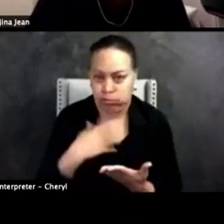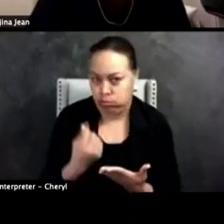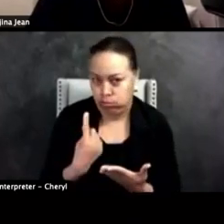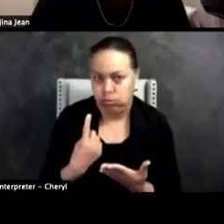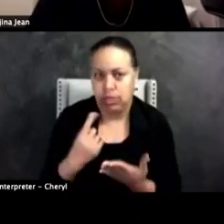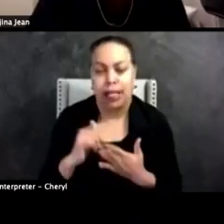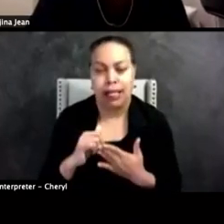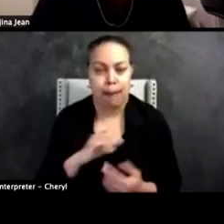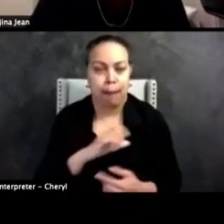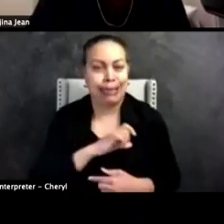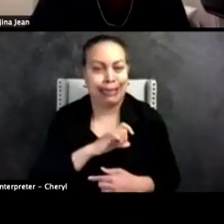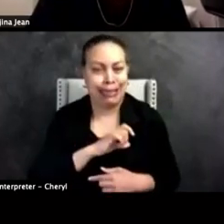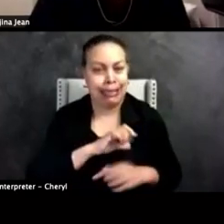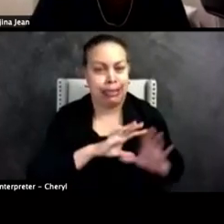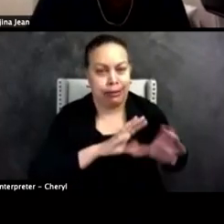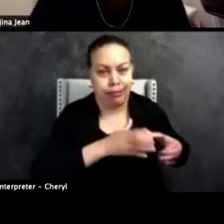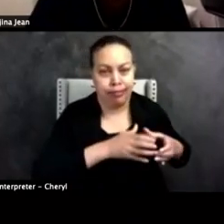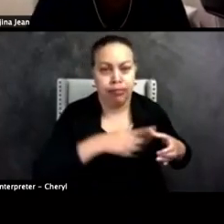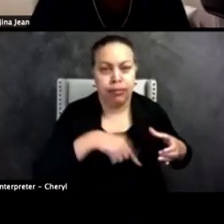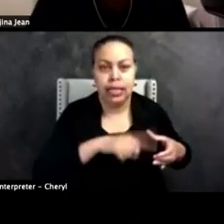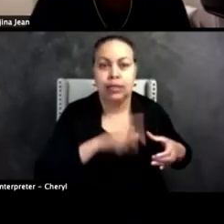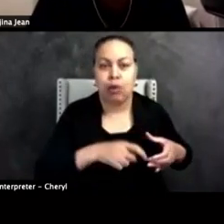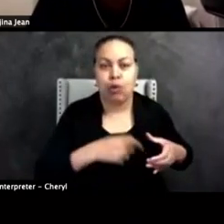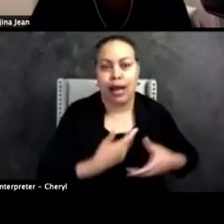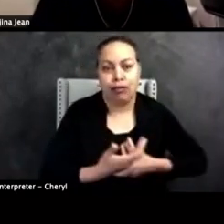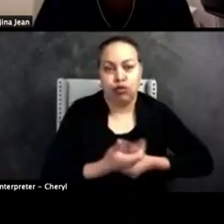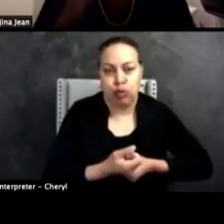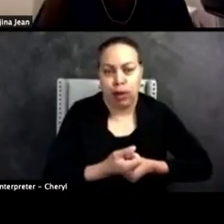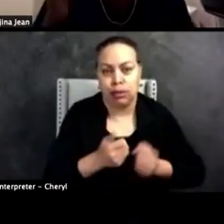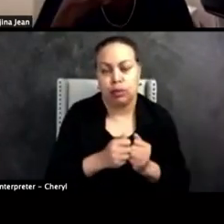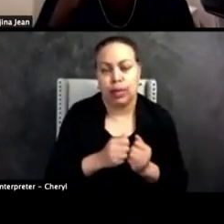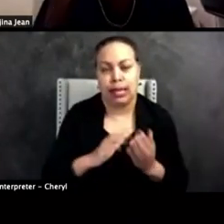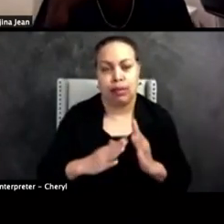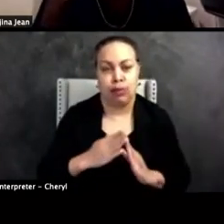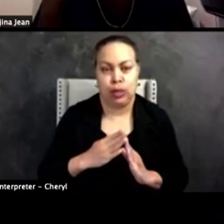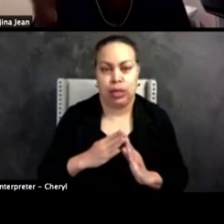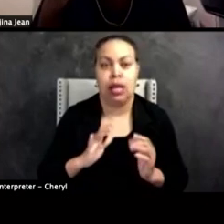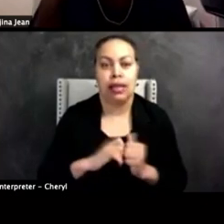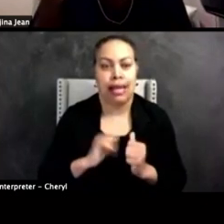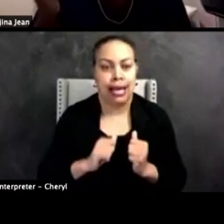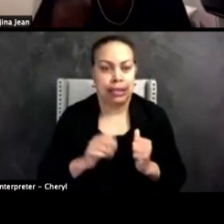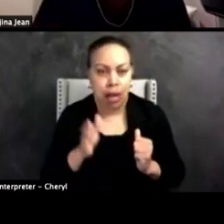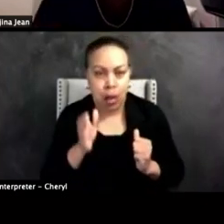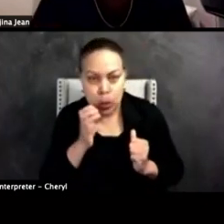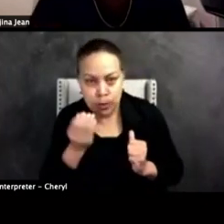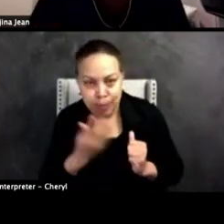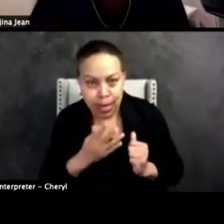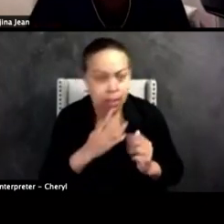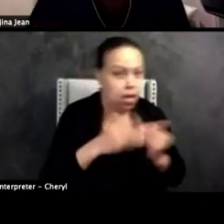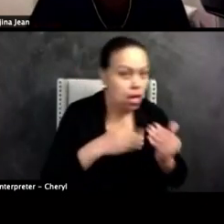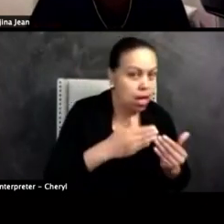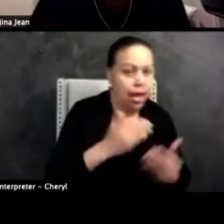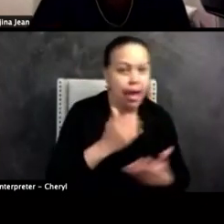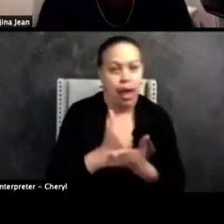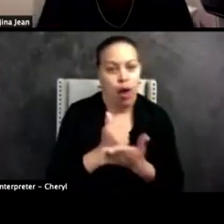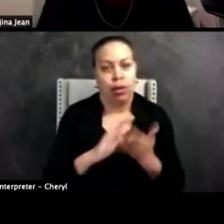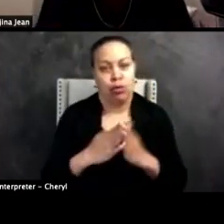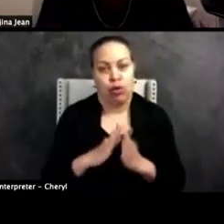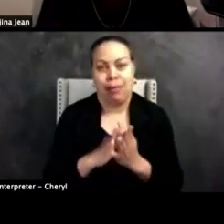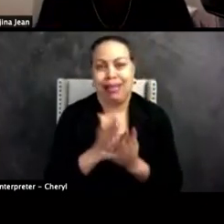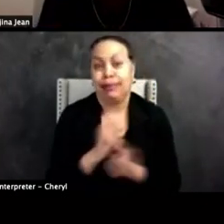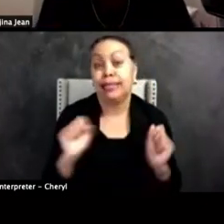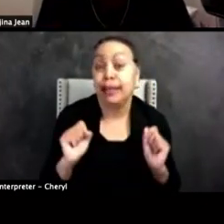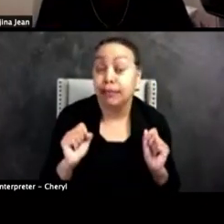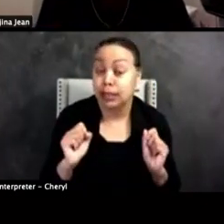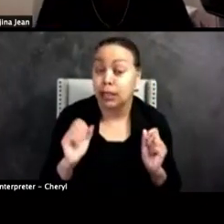police, the police force is supposed to have trust with its community because that's how reporting goes up. That's how you can make a community safer. Okay. Trust the whole